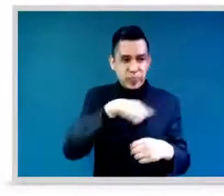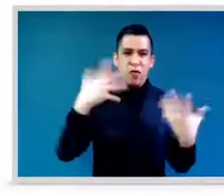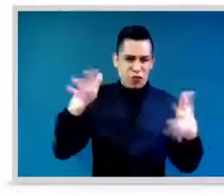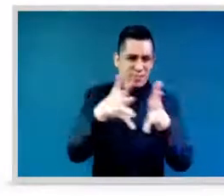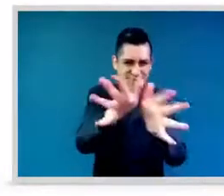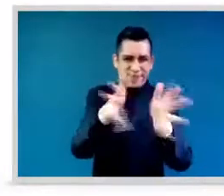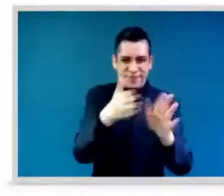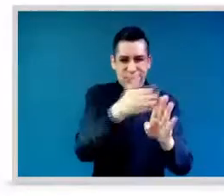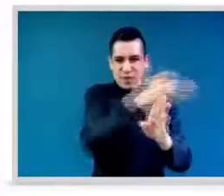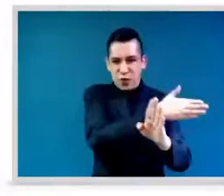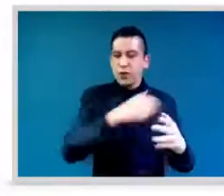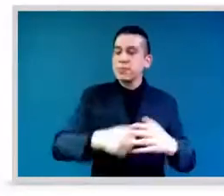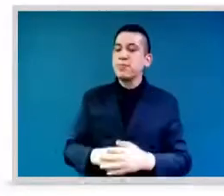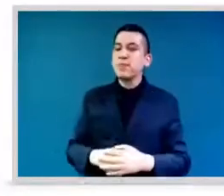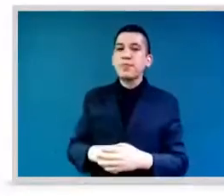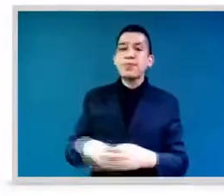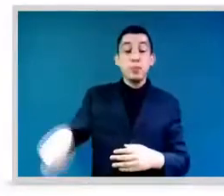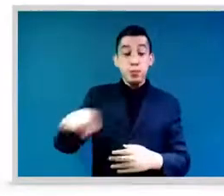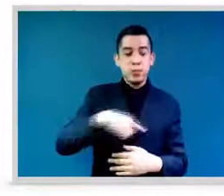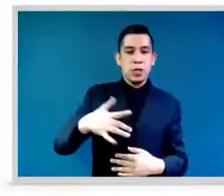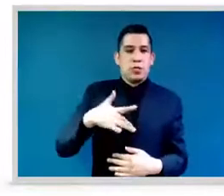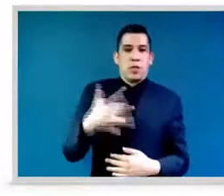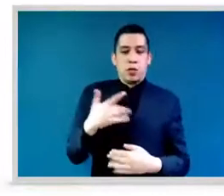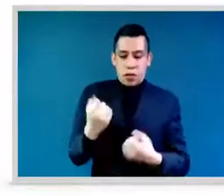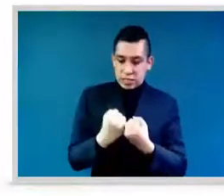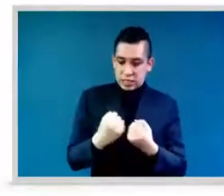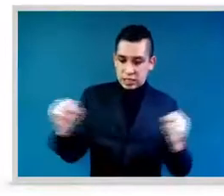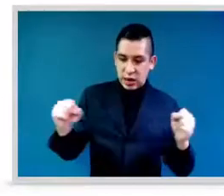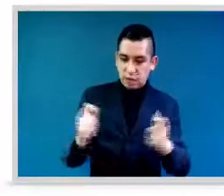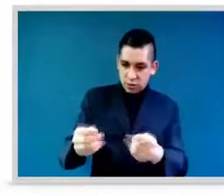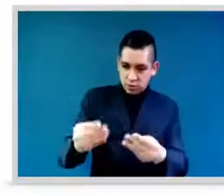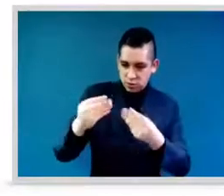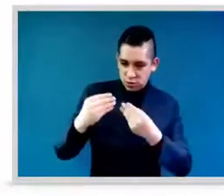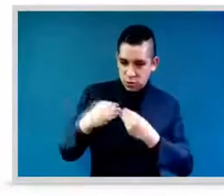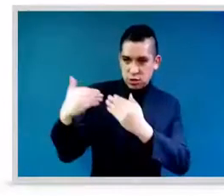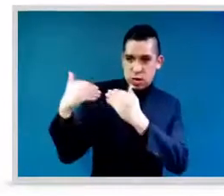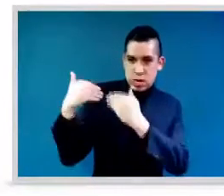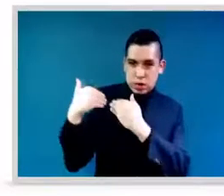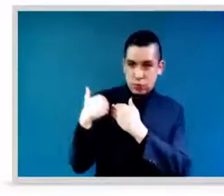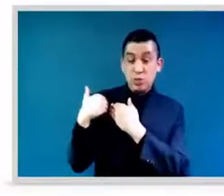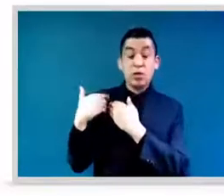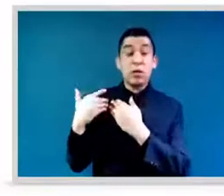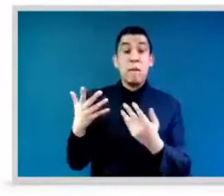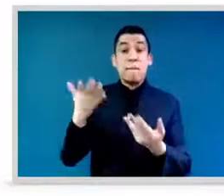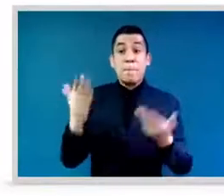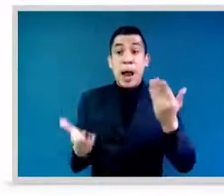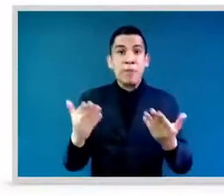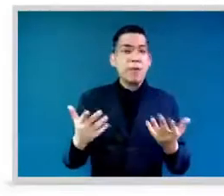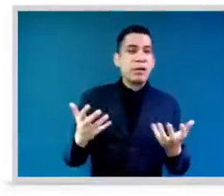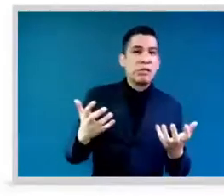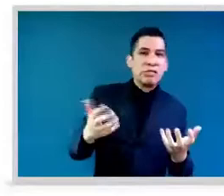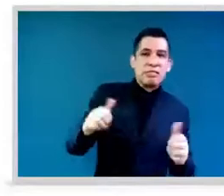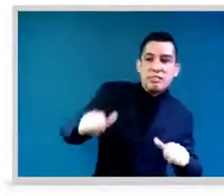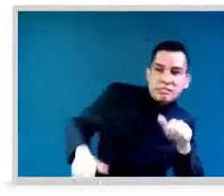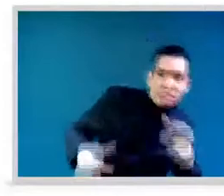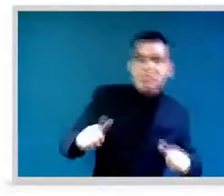safely when we are in the places, because if we don't much more safely and put the content that we believe that